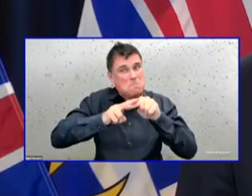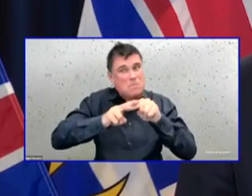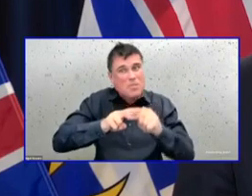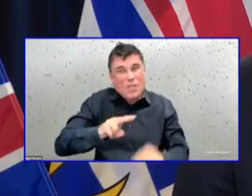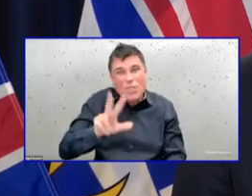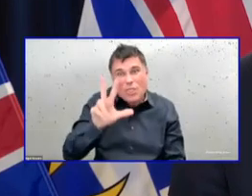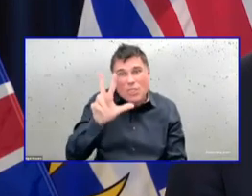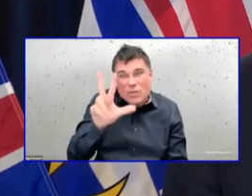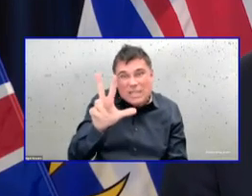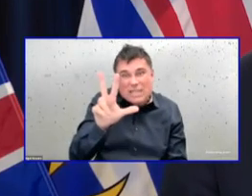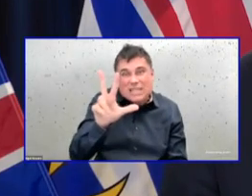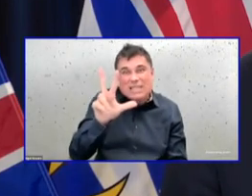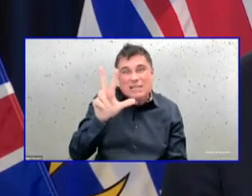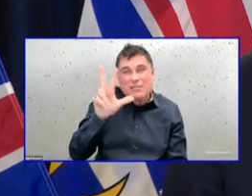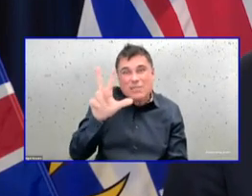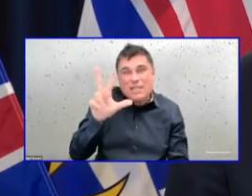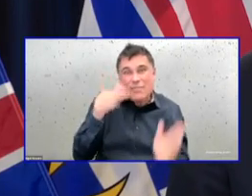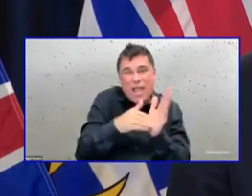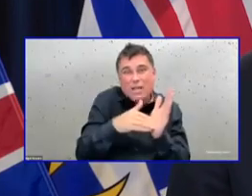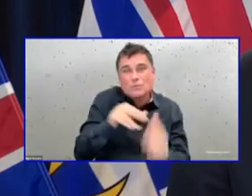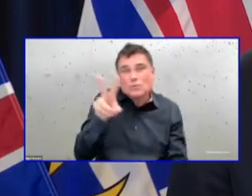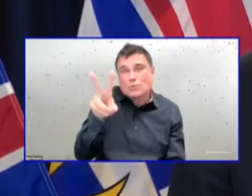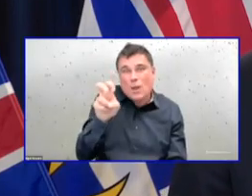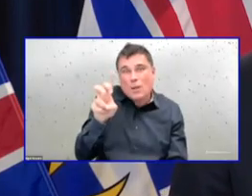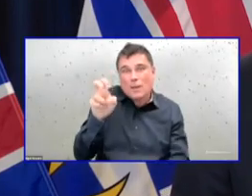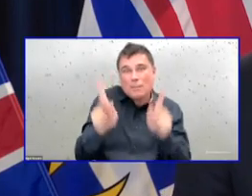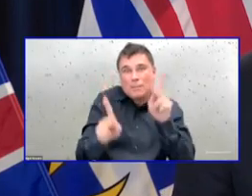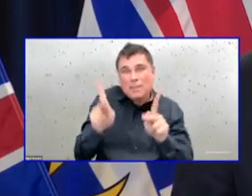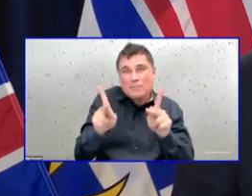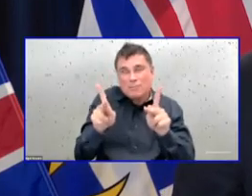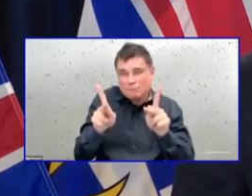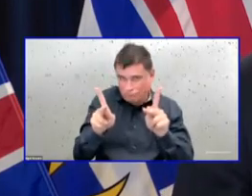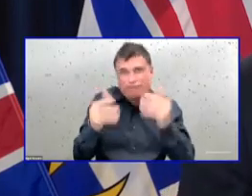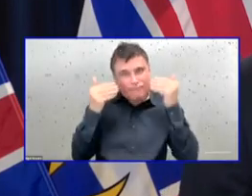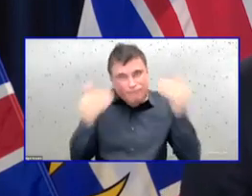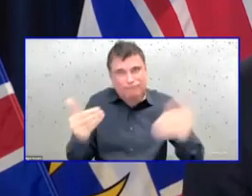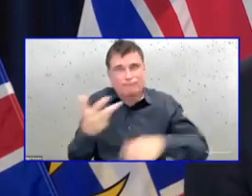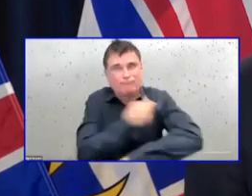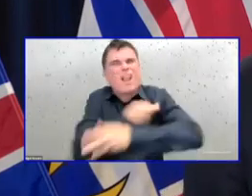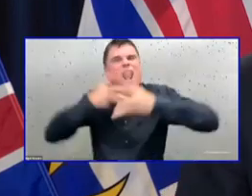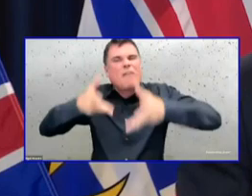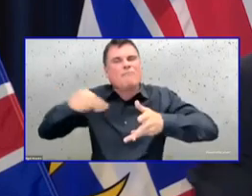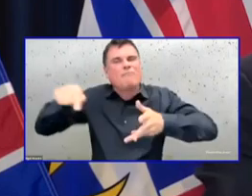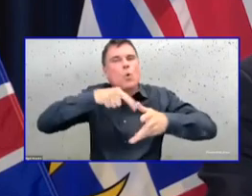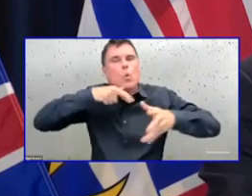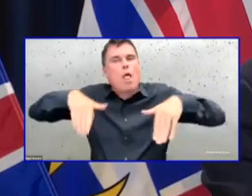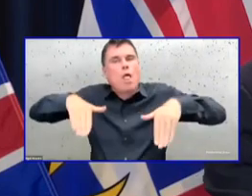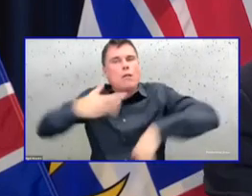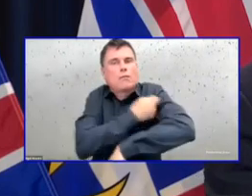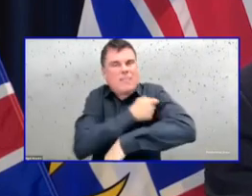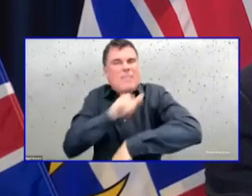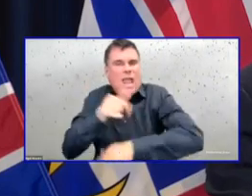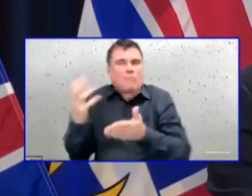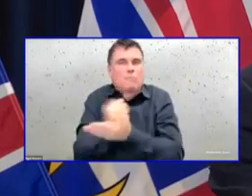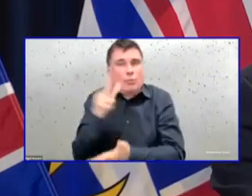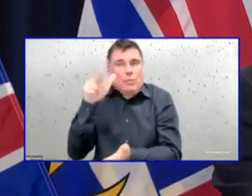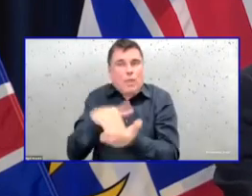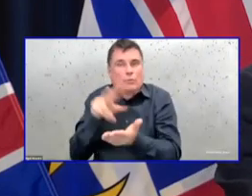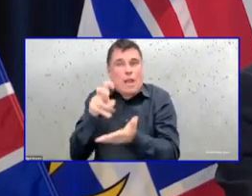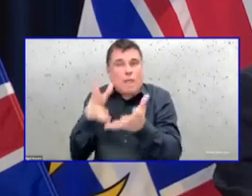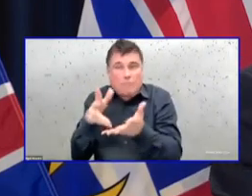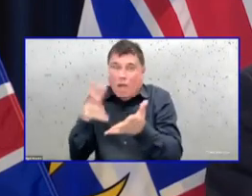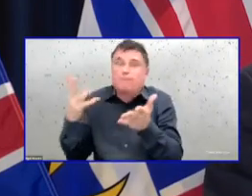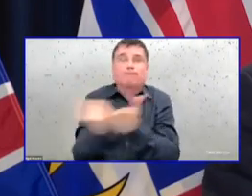those increases were 5,495 and 10.9 percent. What it says is, what we know,